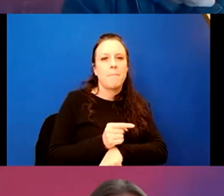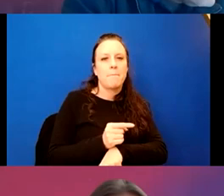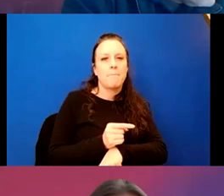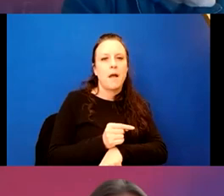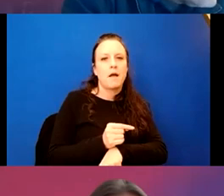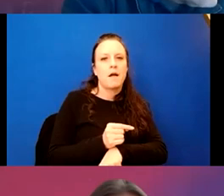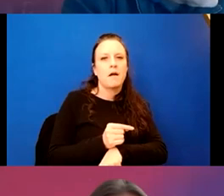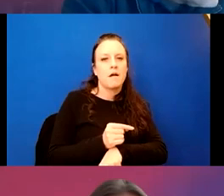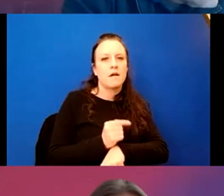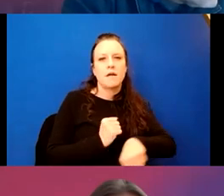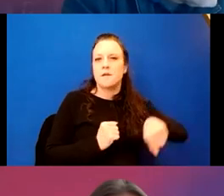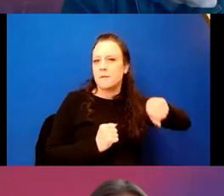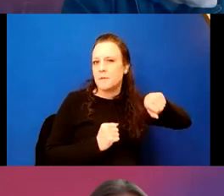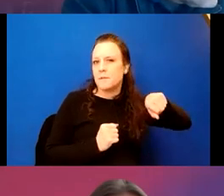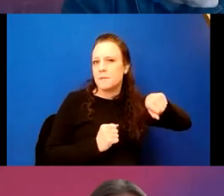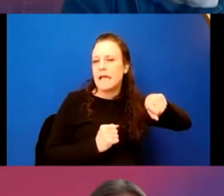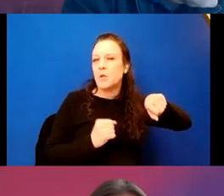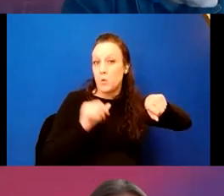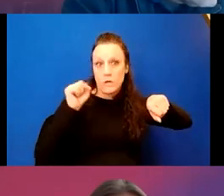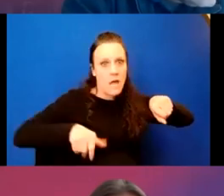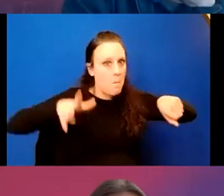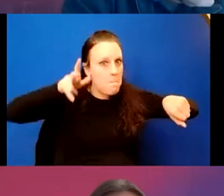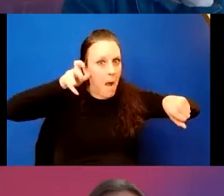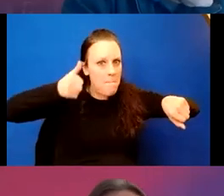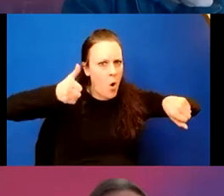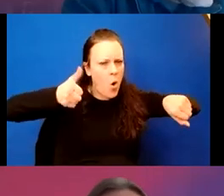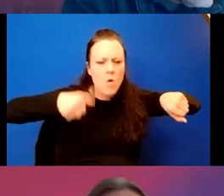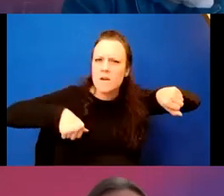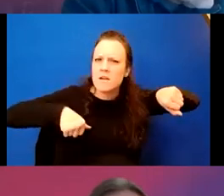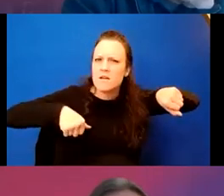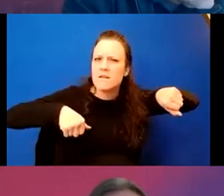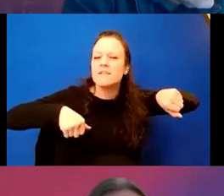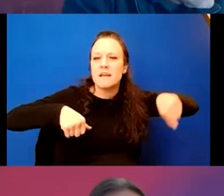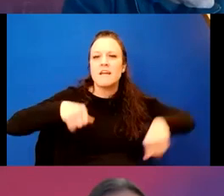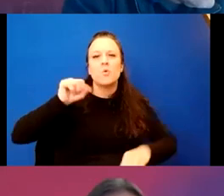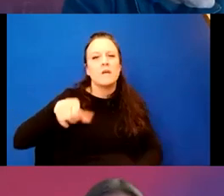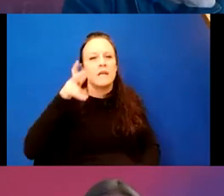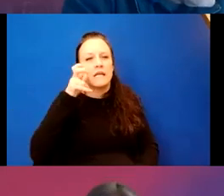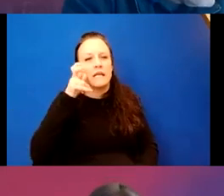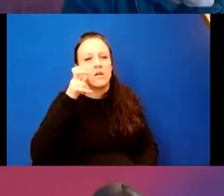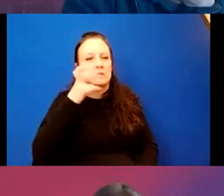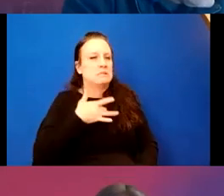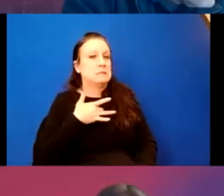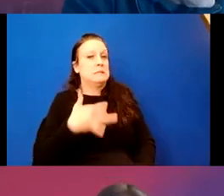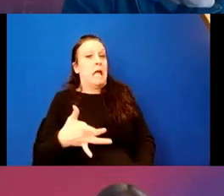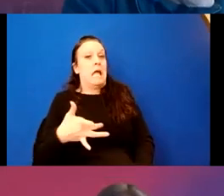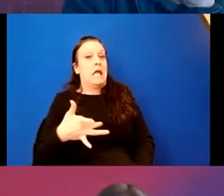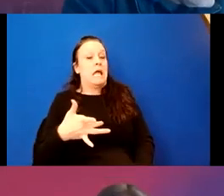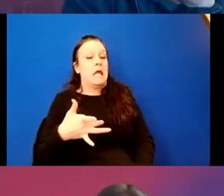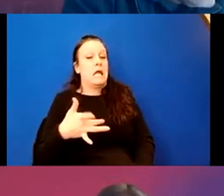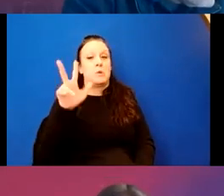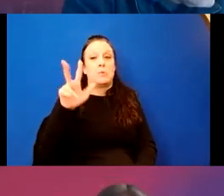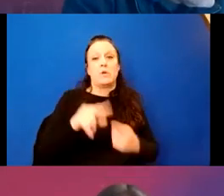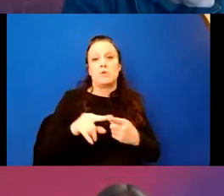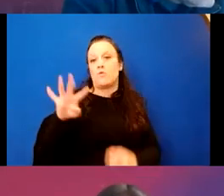away from your ear and you had pretty good hearing. Um, most people can hear the difference of about three to